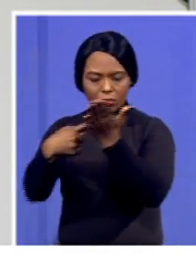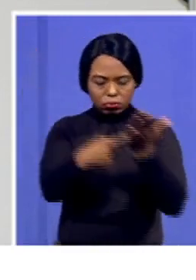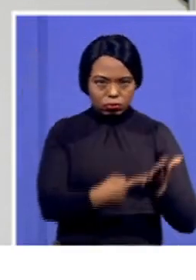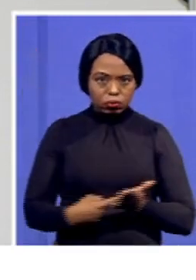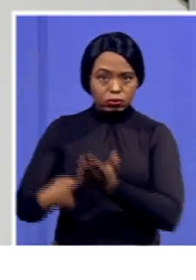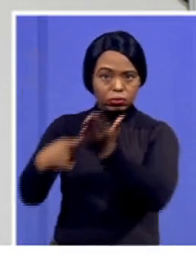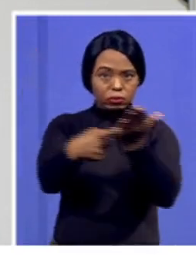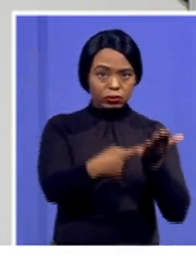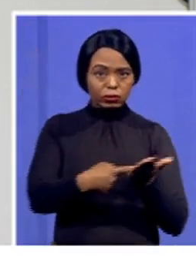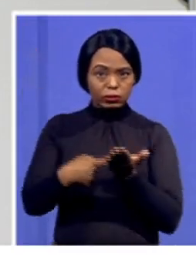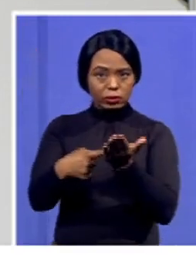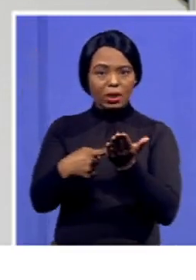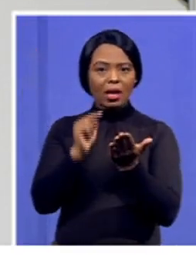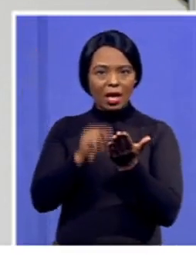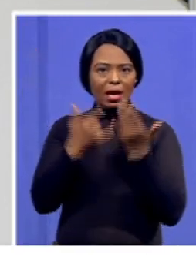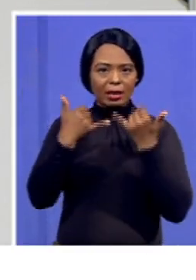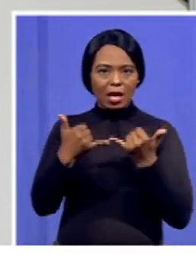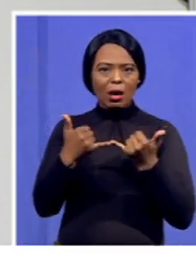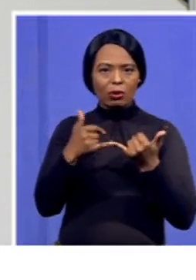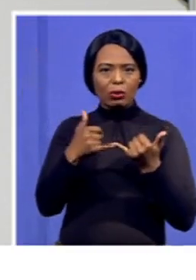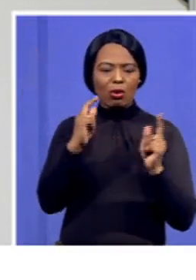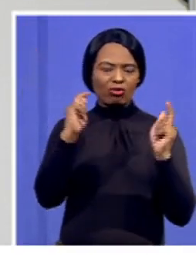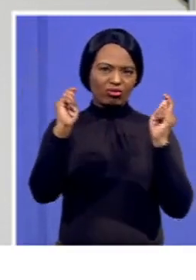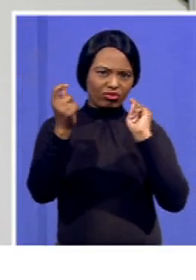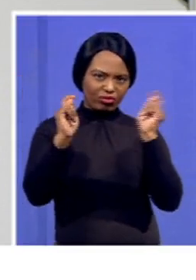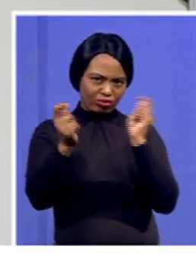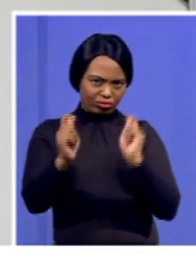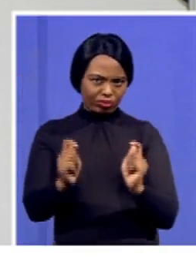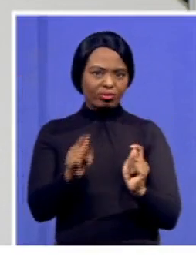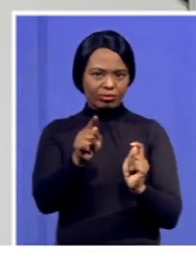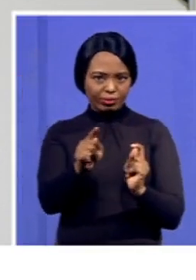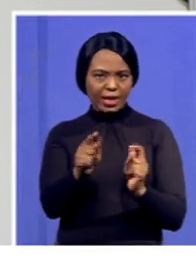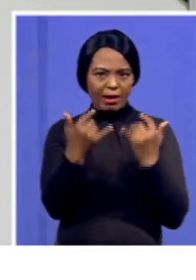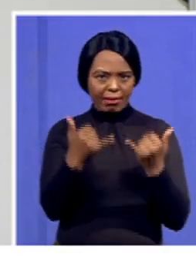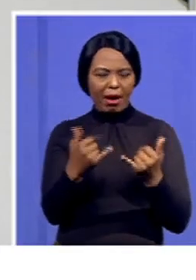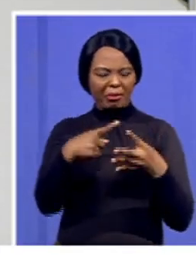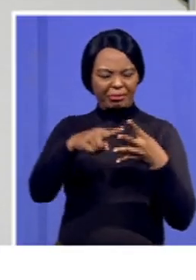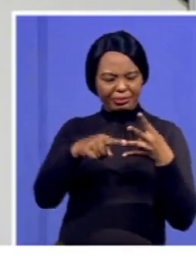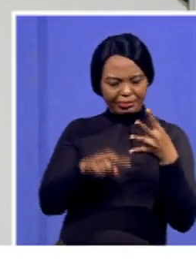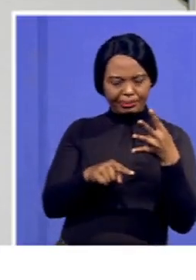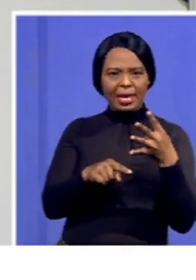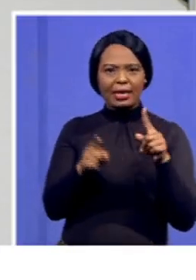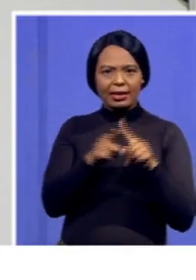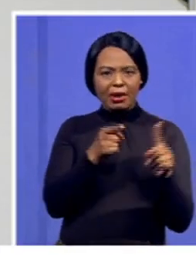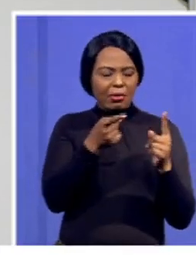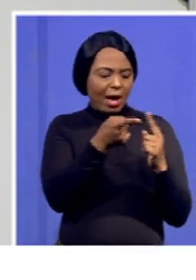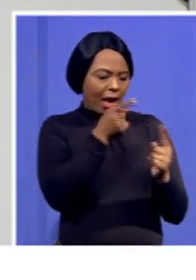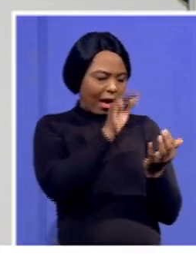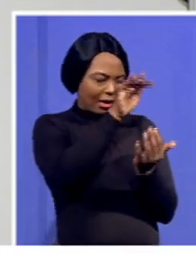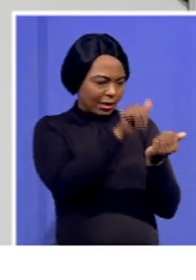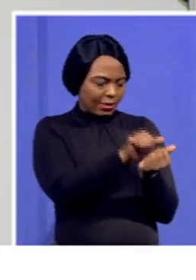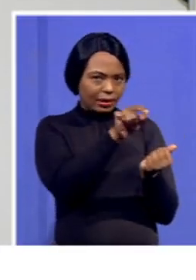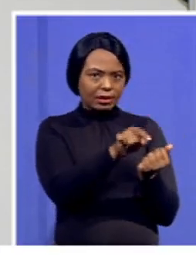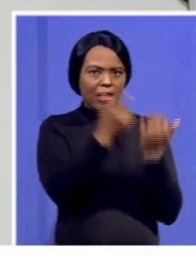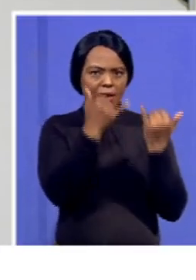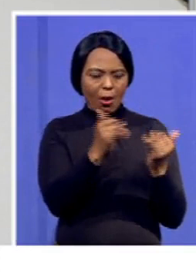we deal with the changing dynamics in the national discourse and draws mainly from the assessment of the balance of